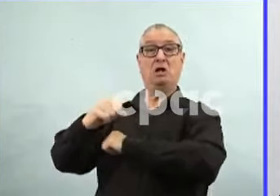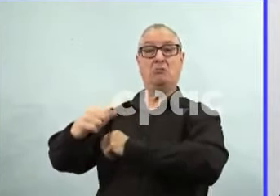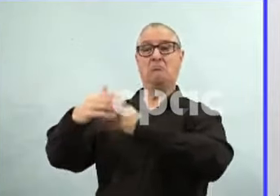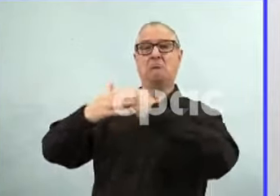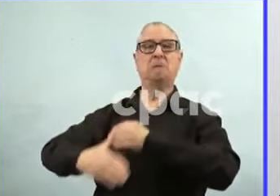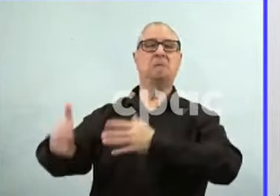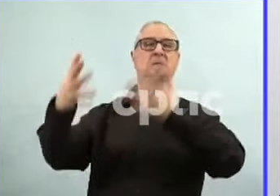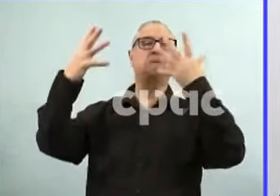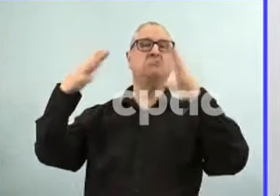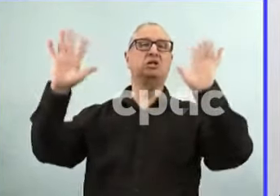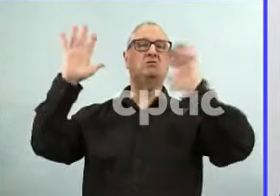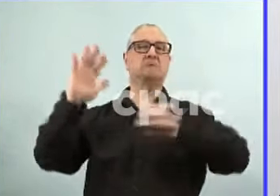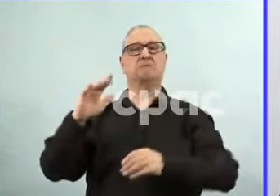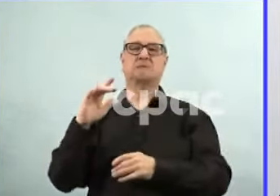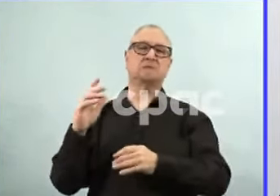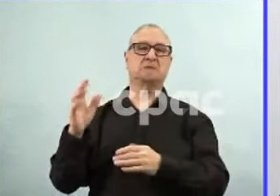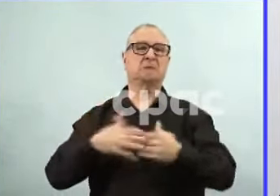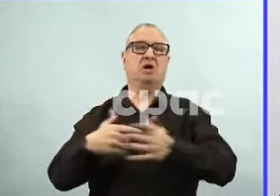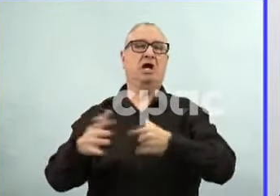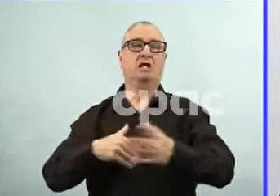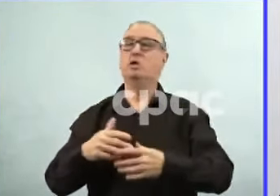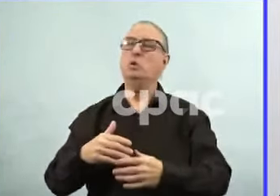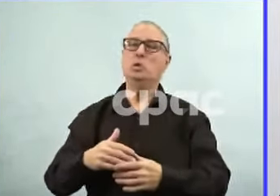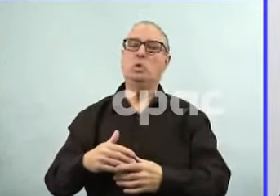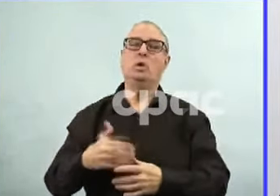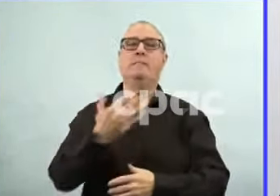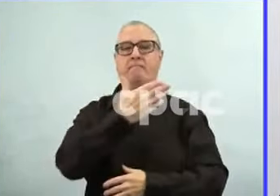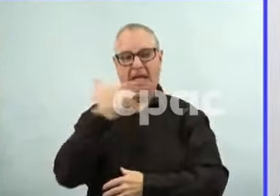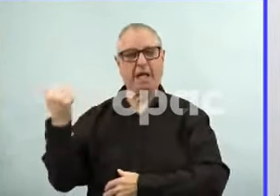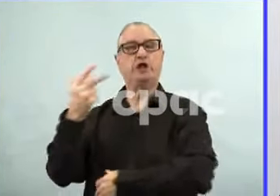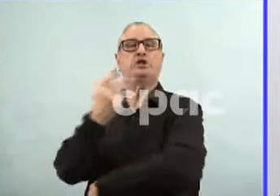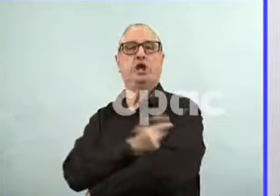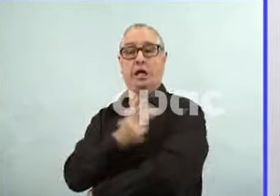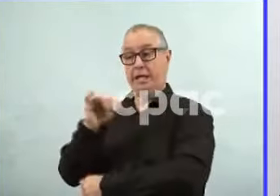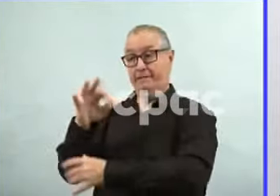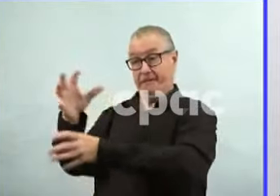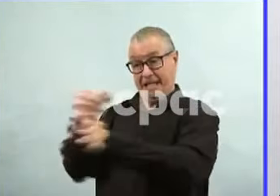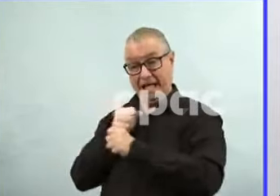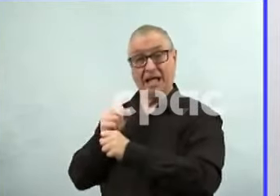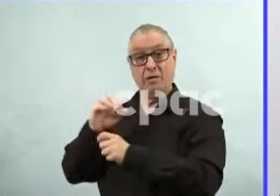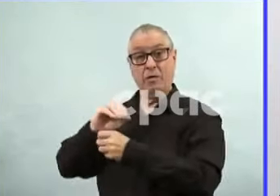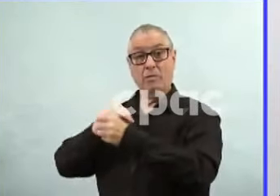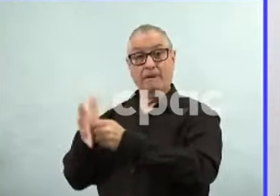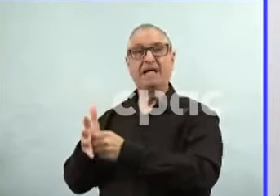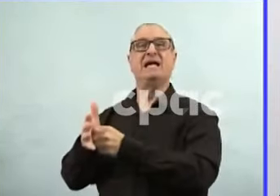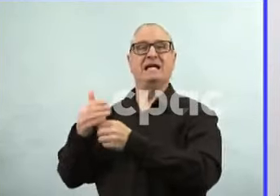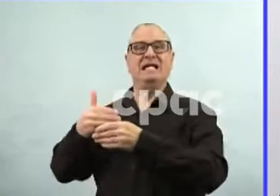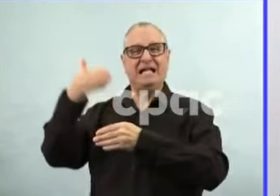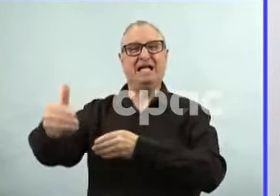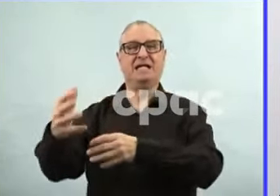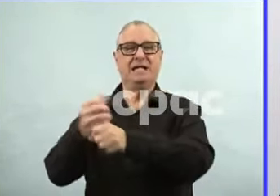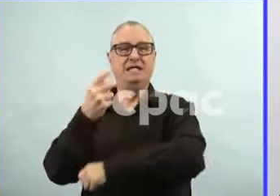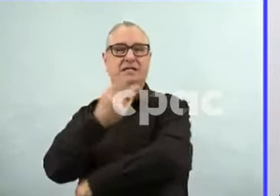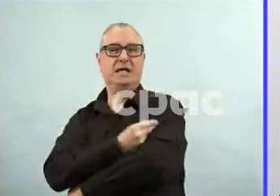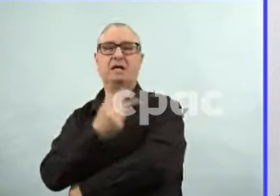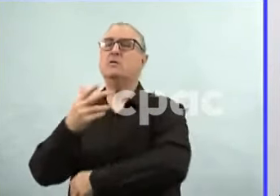get your next dose to be as protected as possible, whether that's your first, your second, or your booster dose.